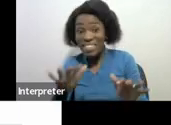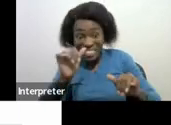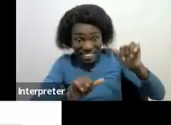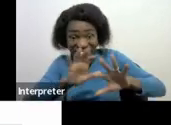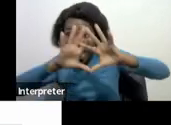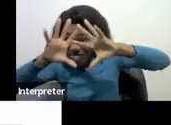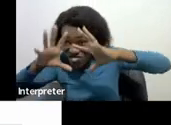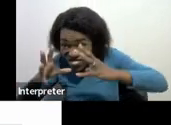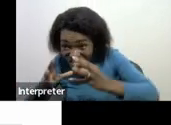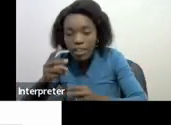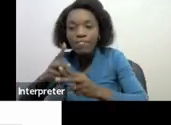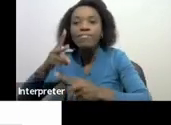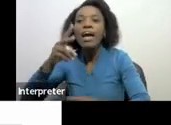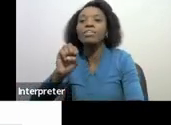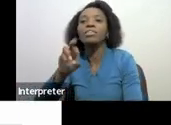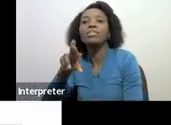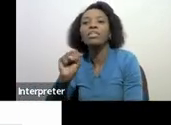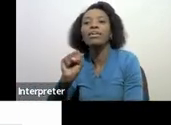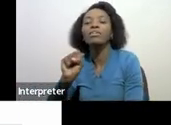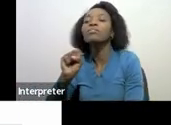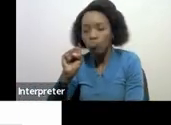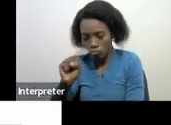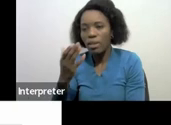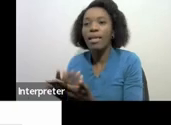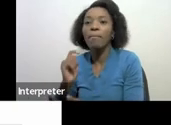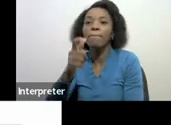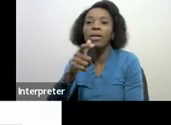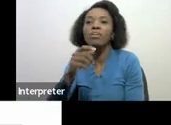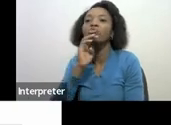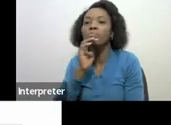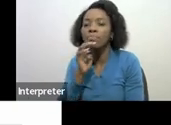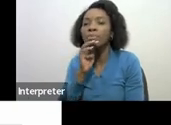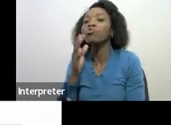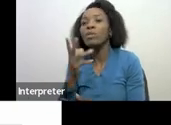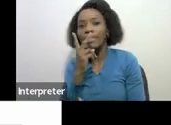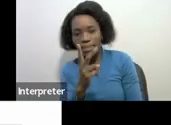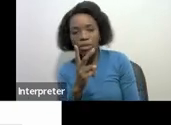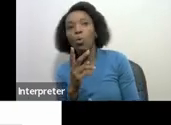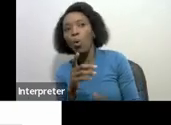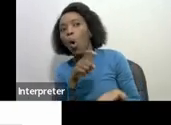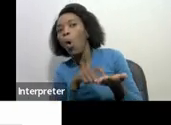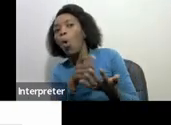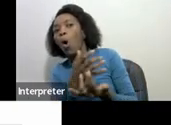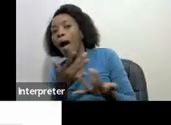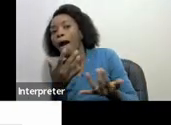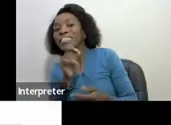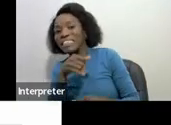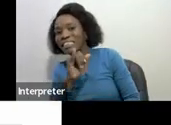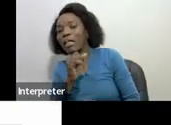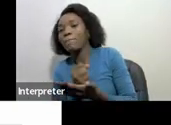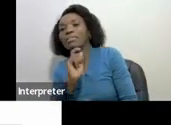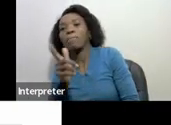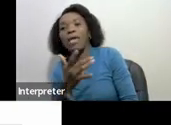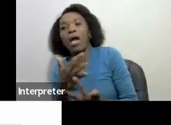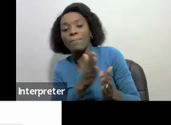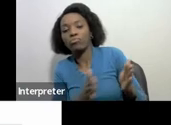it's worked out upon assessment then the payments will be set off against the liability for a normal tax for the applicable year of assessment